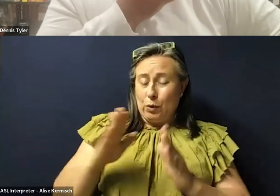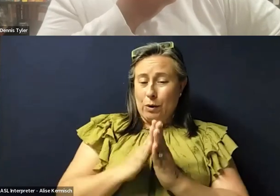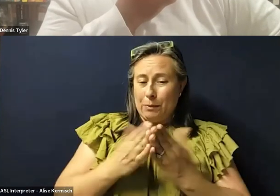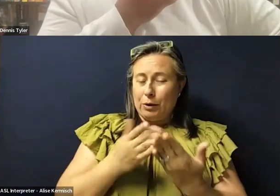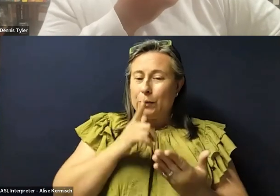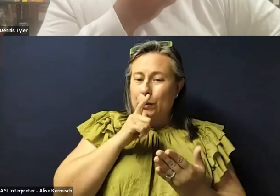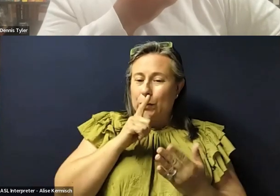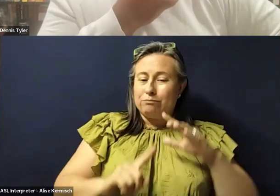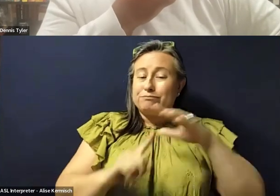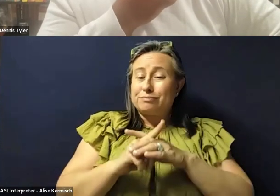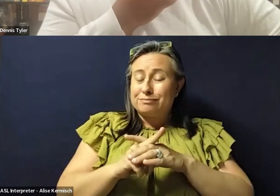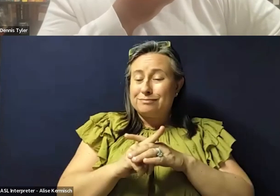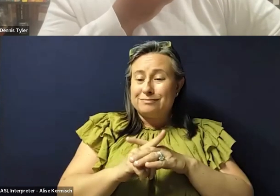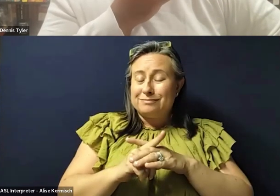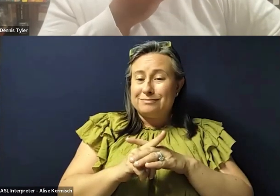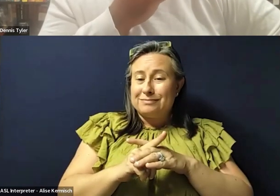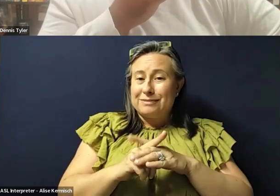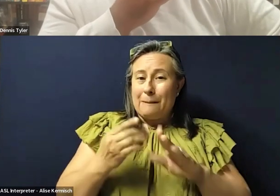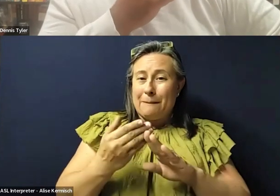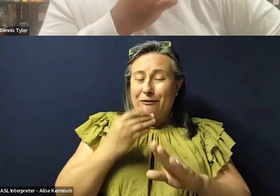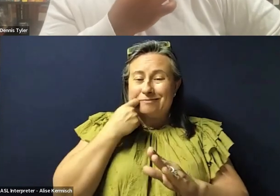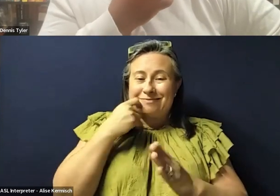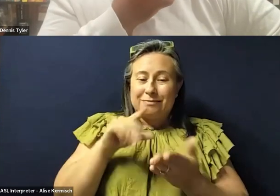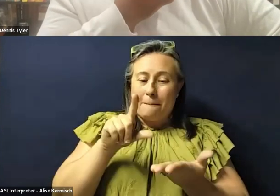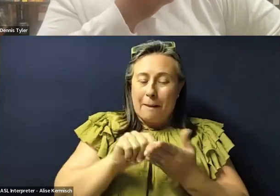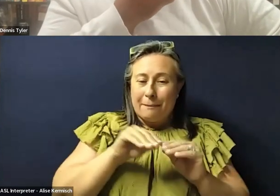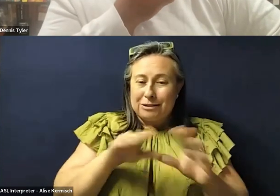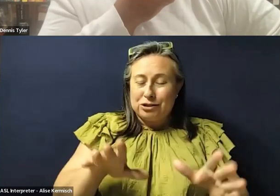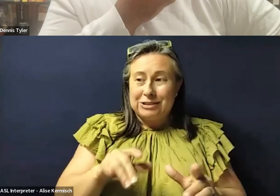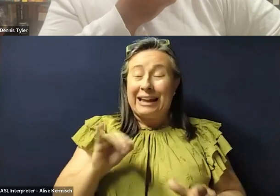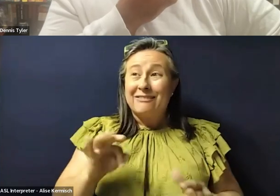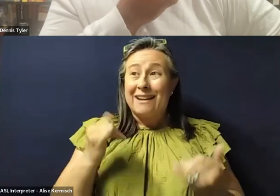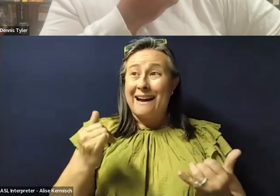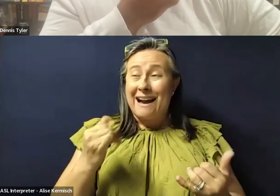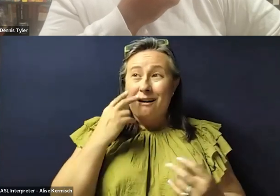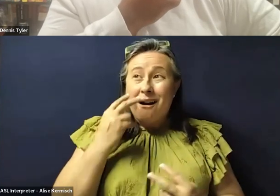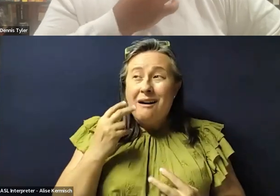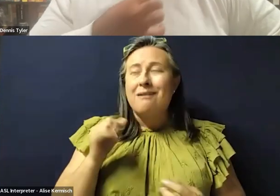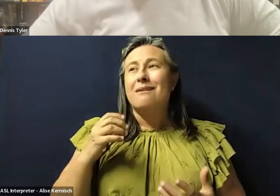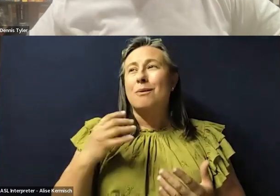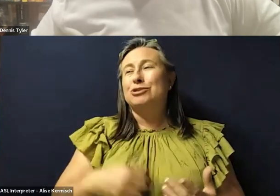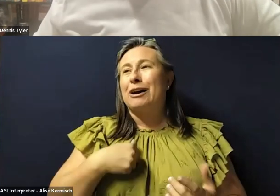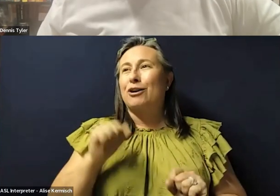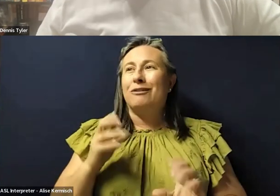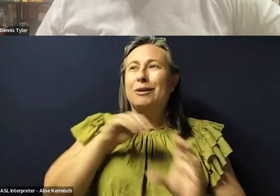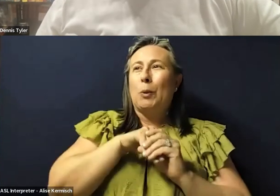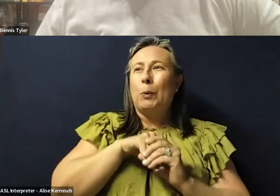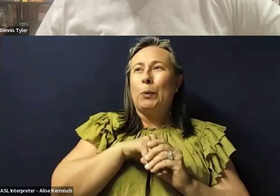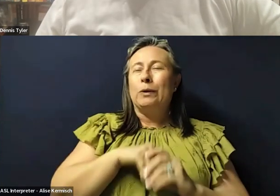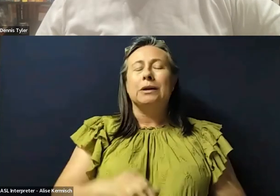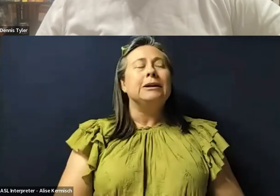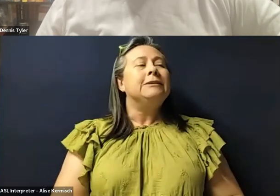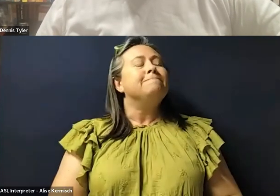then, you know, before you went to publishing, who you would have included had you had the opportunity? Uh, I, I